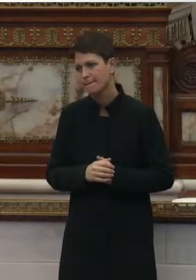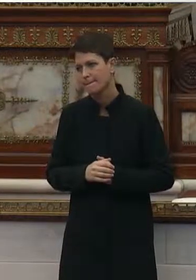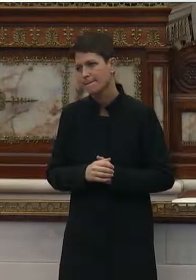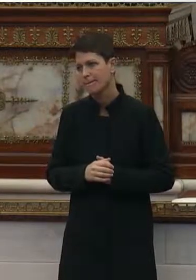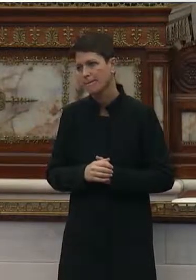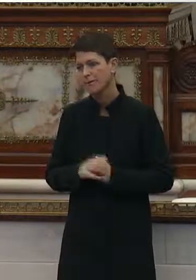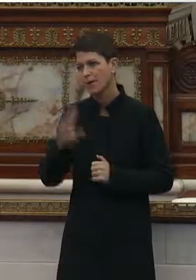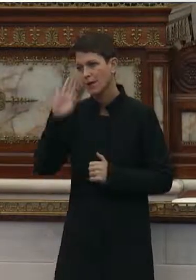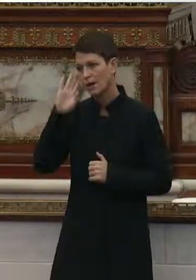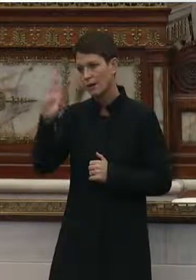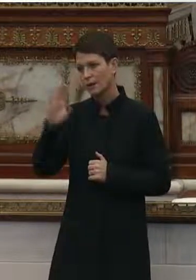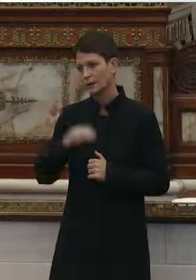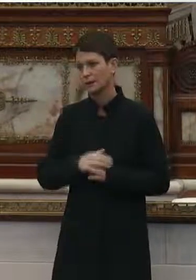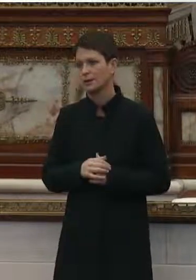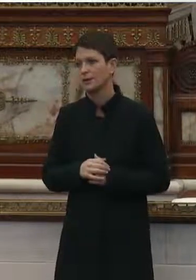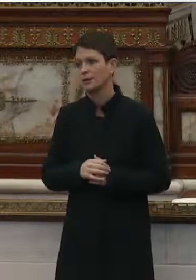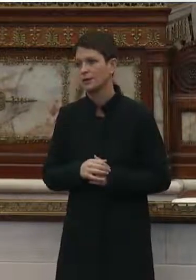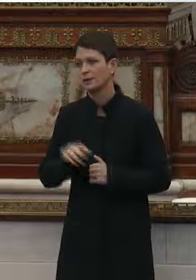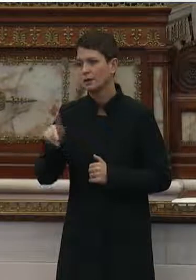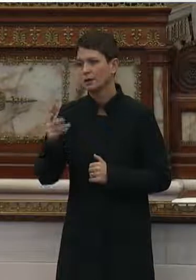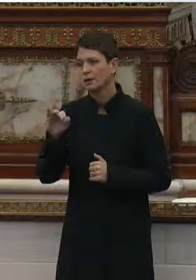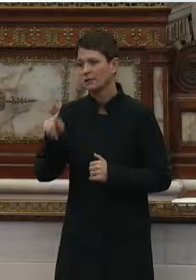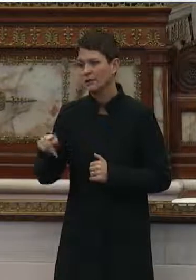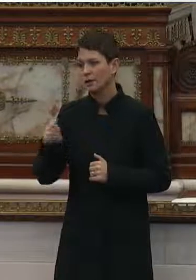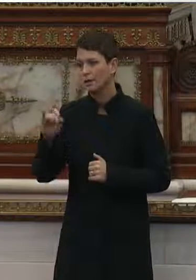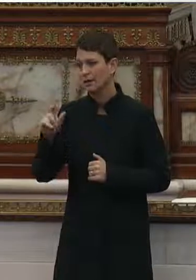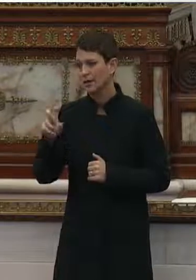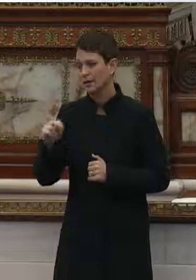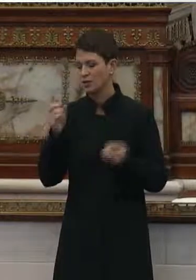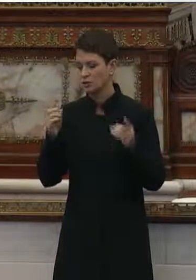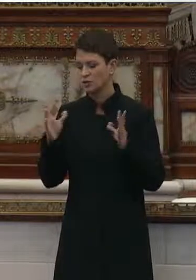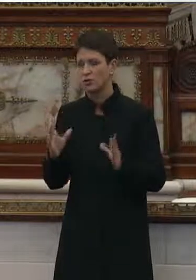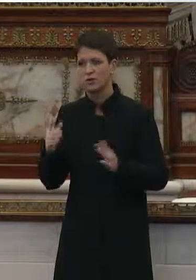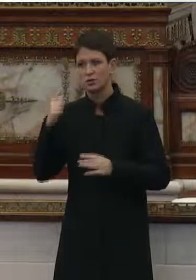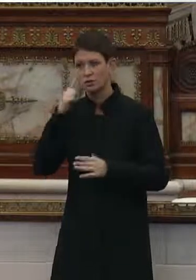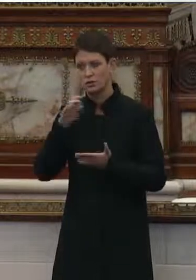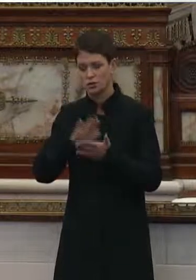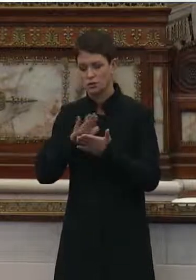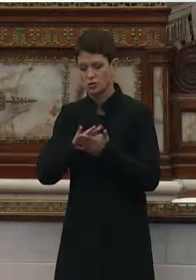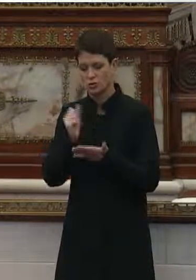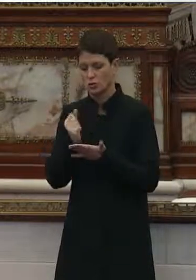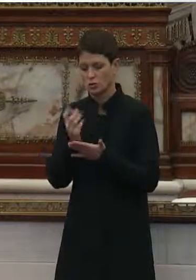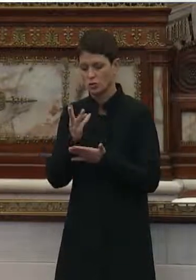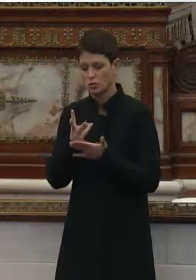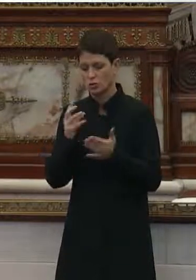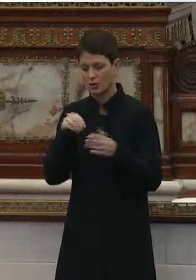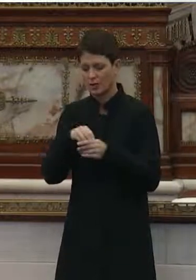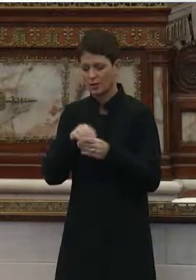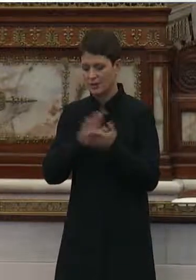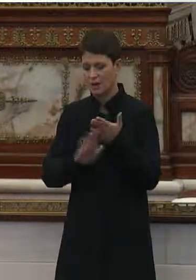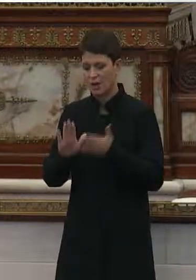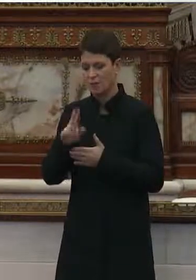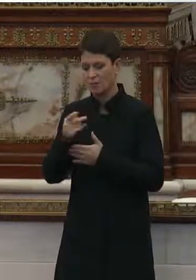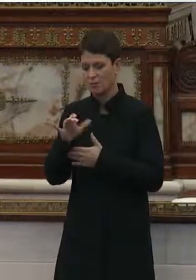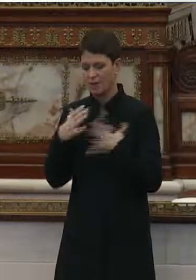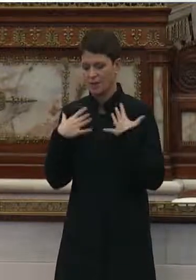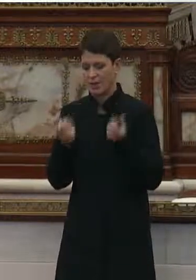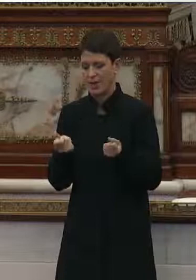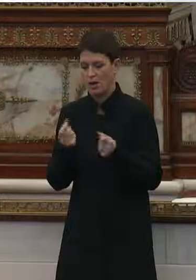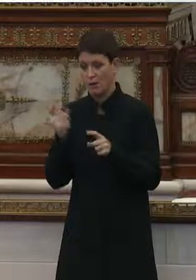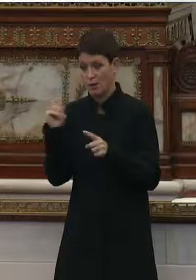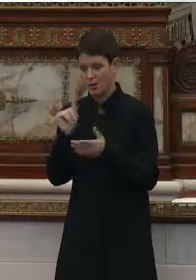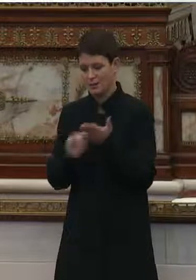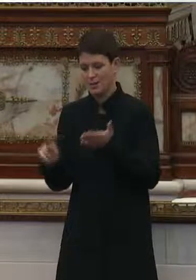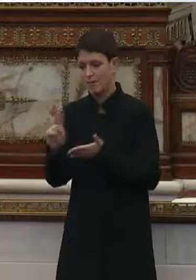Hi, I'm Philip McCallion. I'm the director of the School of Social Work within the College of Public Health at